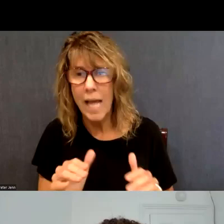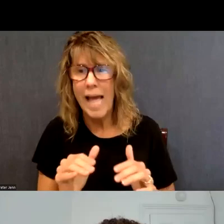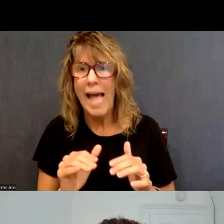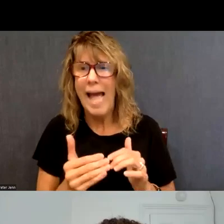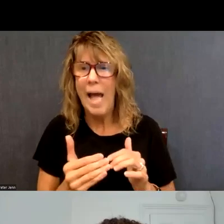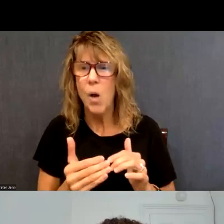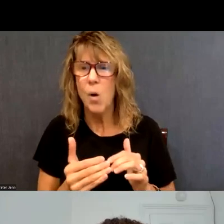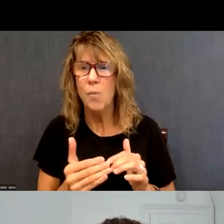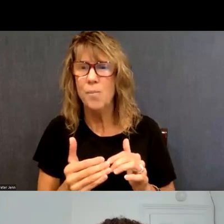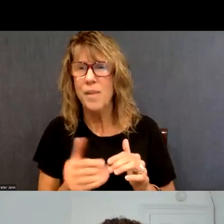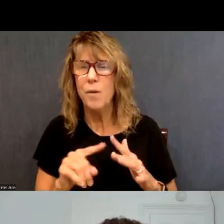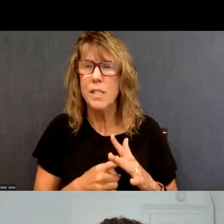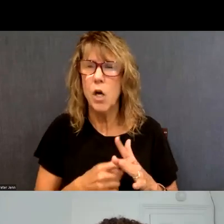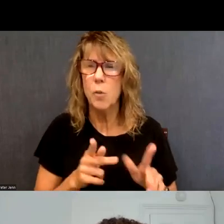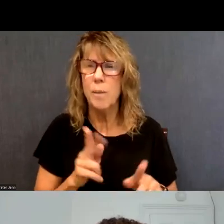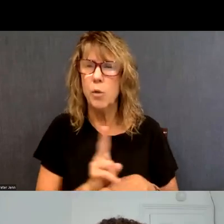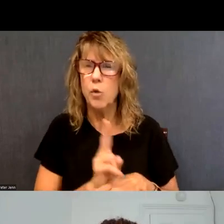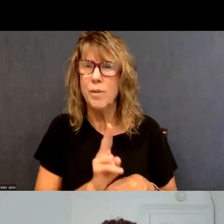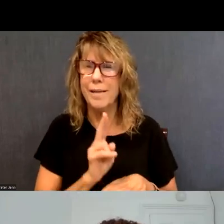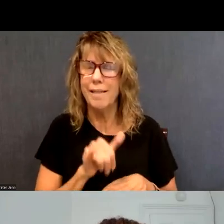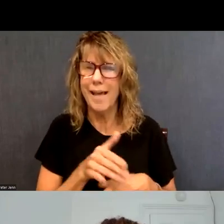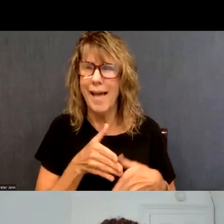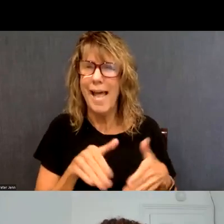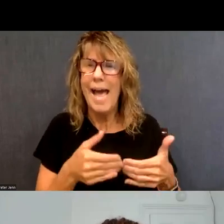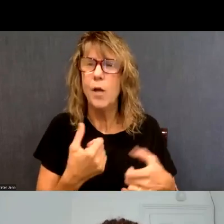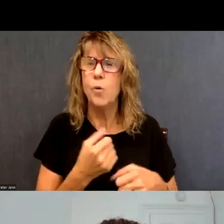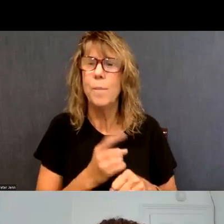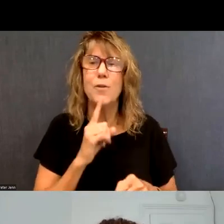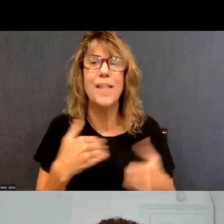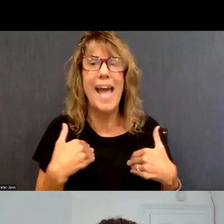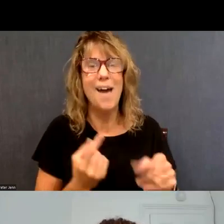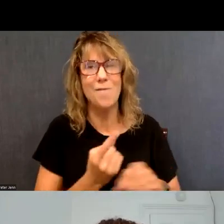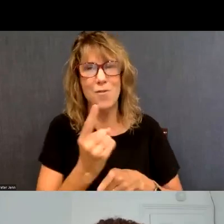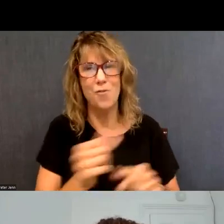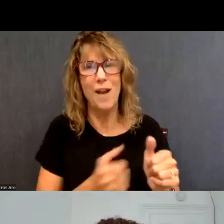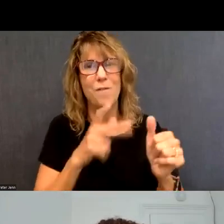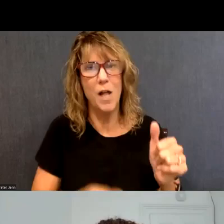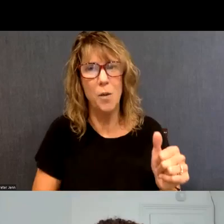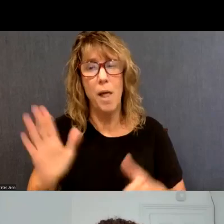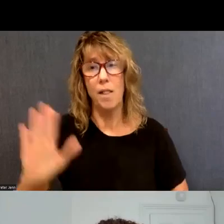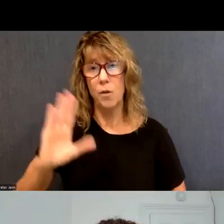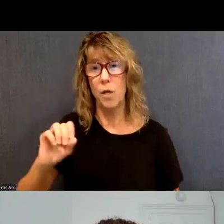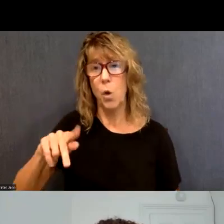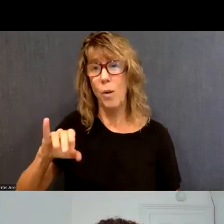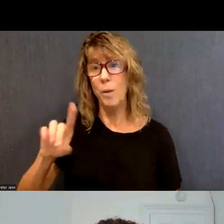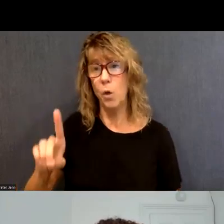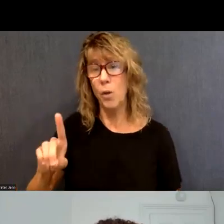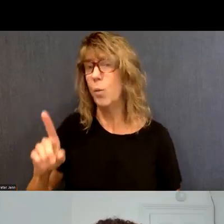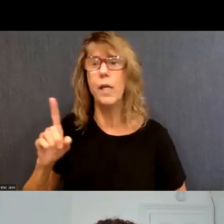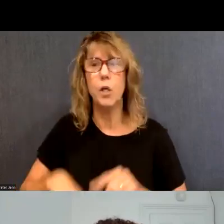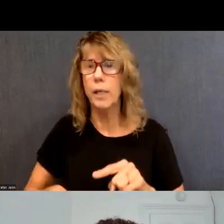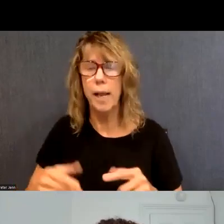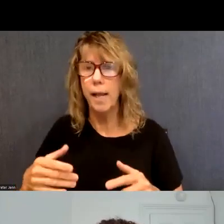if we're going to start people on this path, how do we make sure that they have the right follow-up? And in the early days of the opiate epidemic, we actually couldn't get